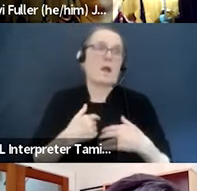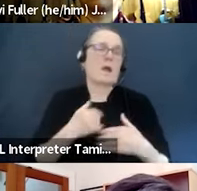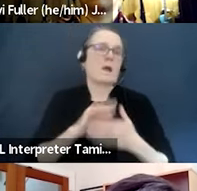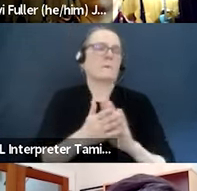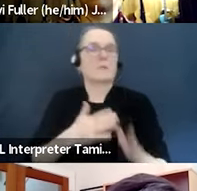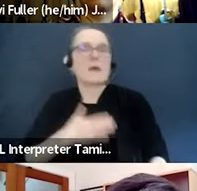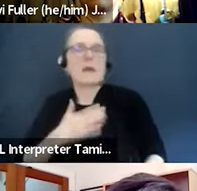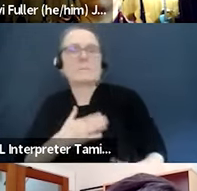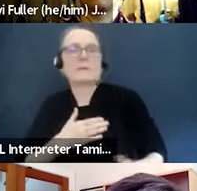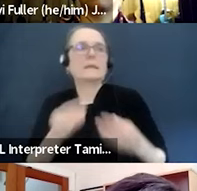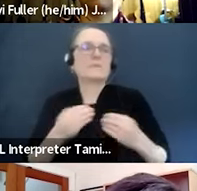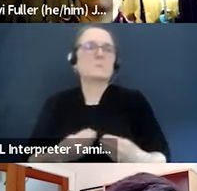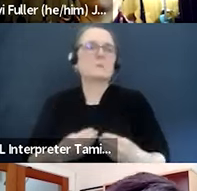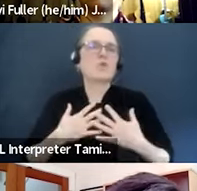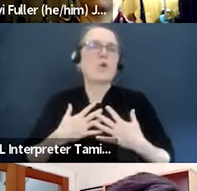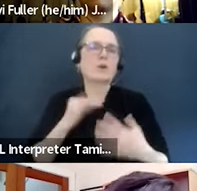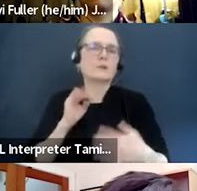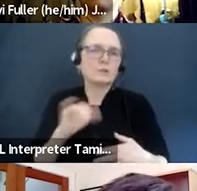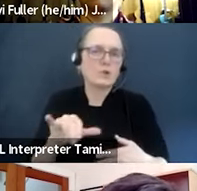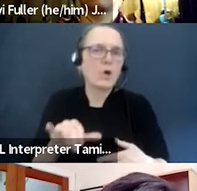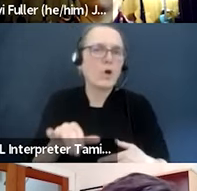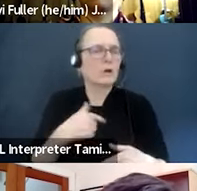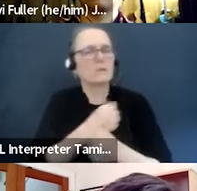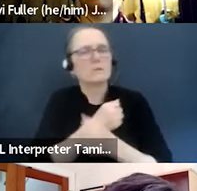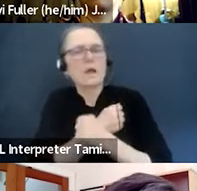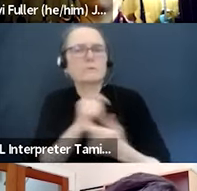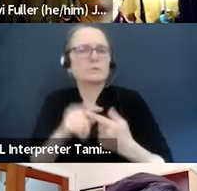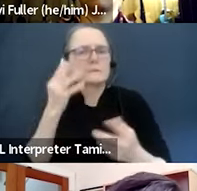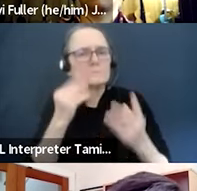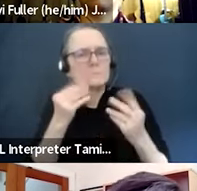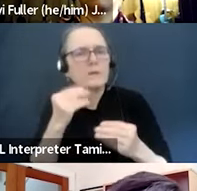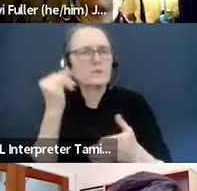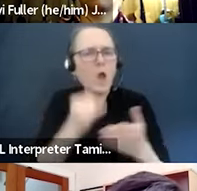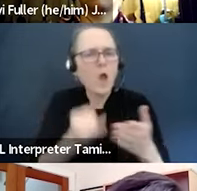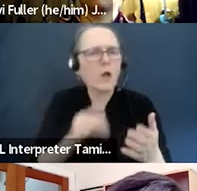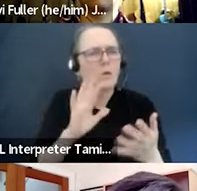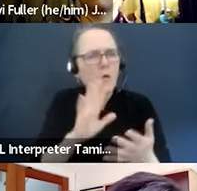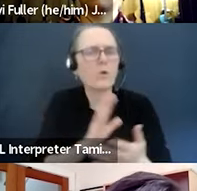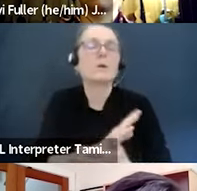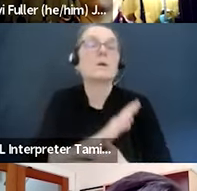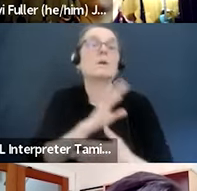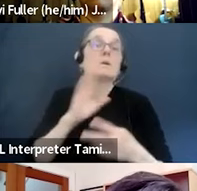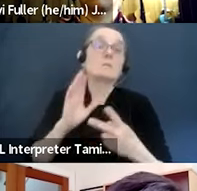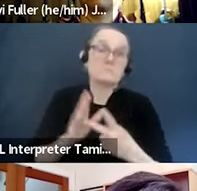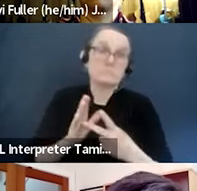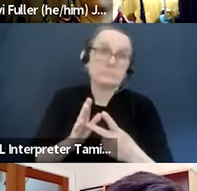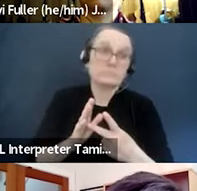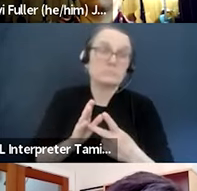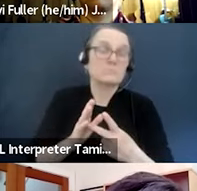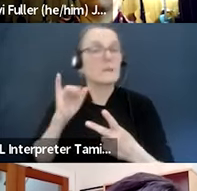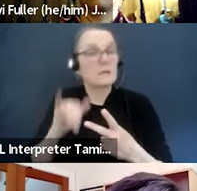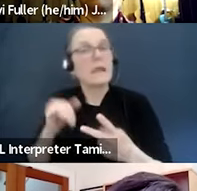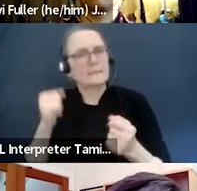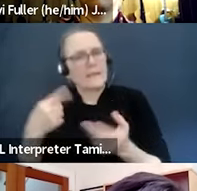We can get lost sometimes in the economic side of things, which is also important, but also to be able to talk and show the value that people